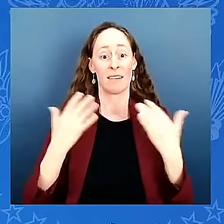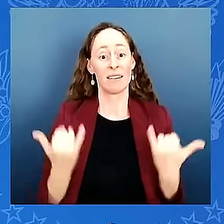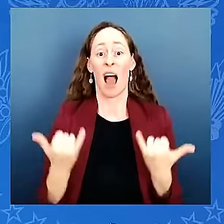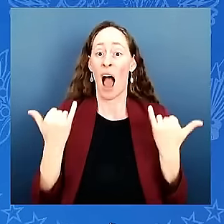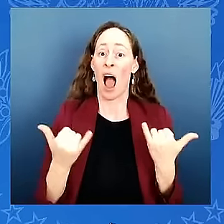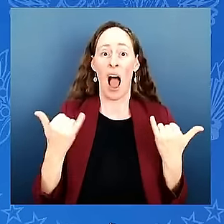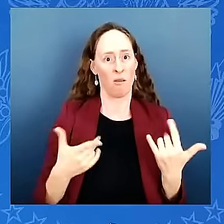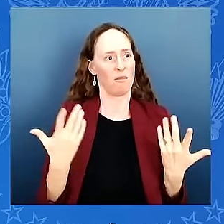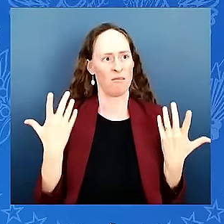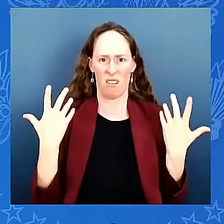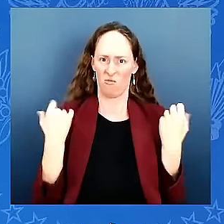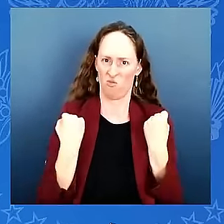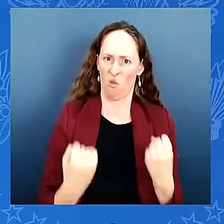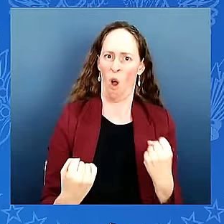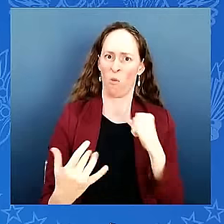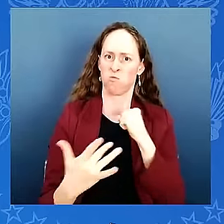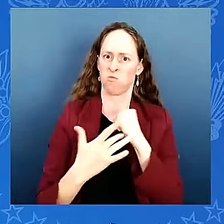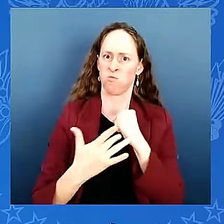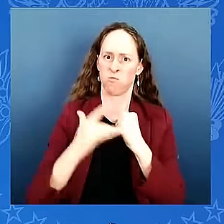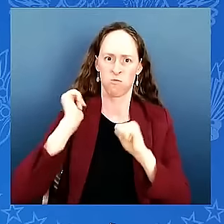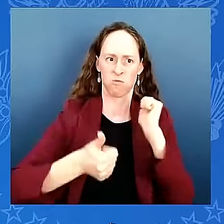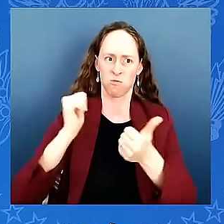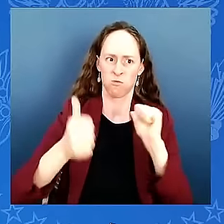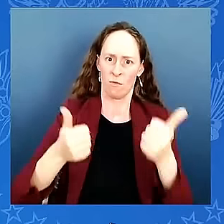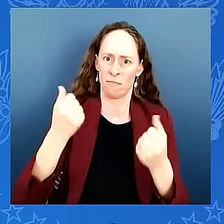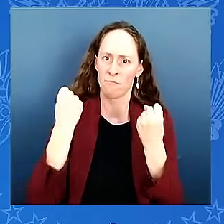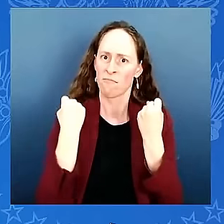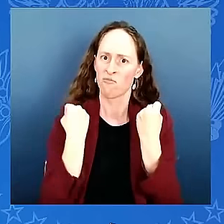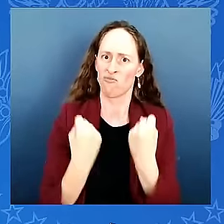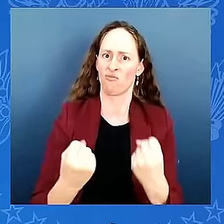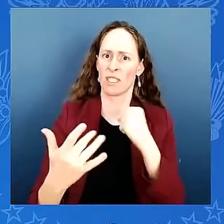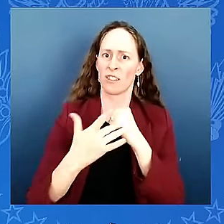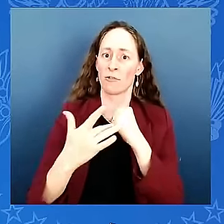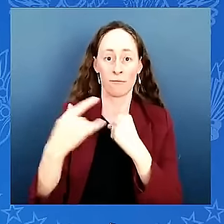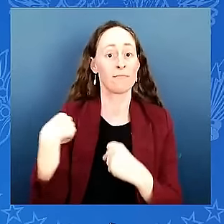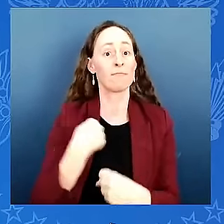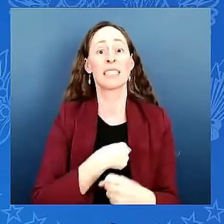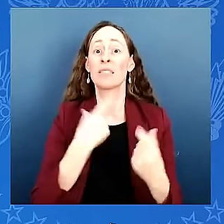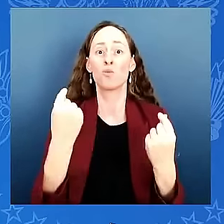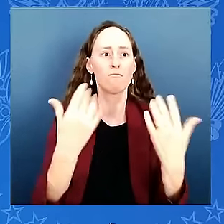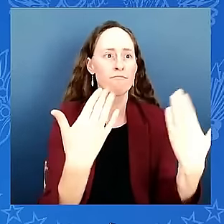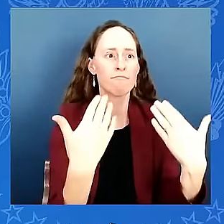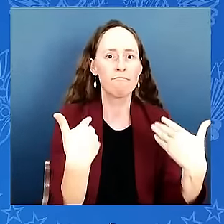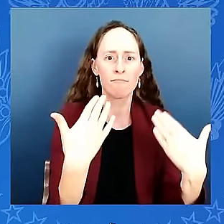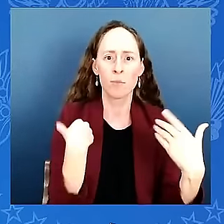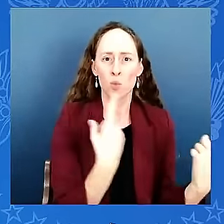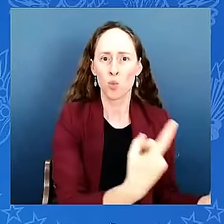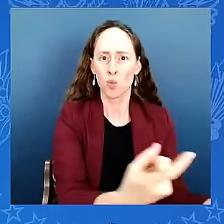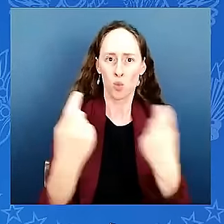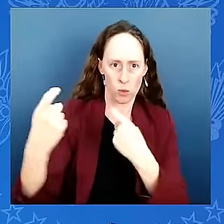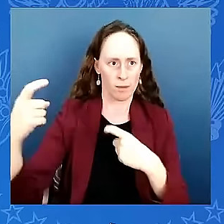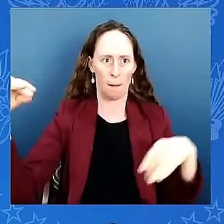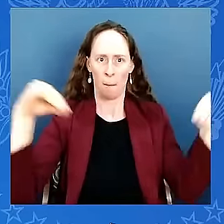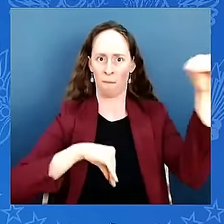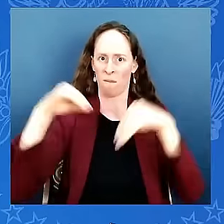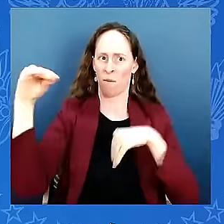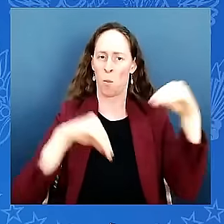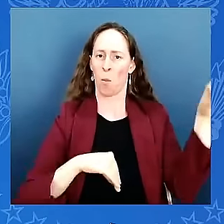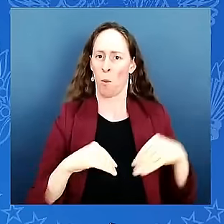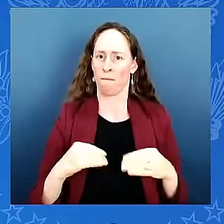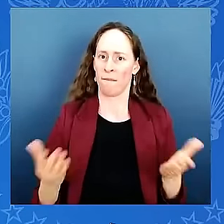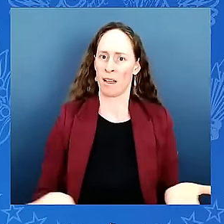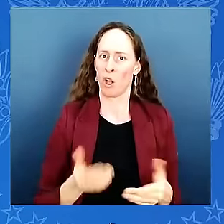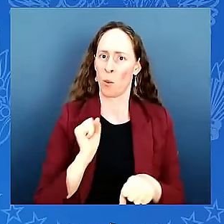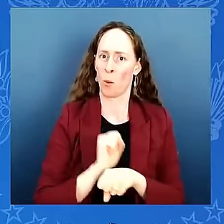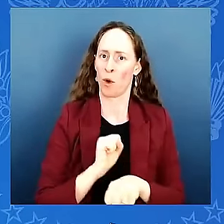enhancing our innovation economy a couple of the notes i want to make one is that as part of your administration's good